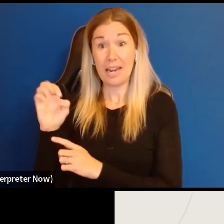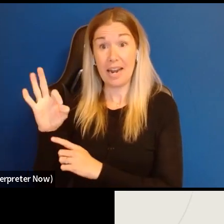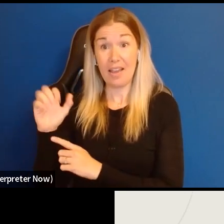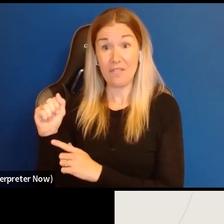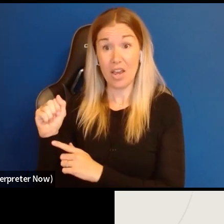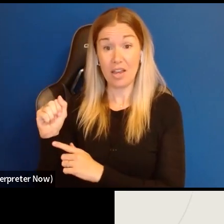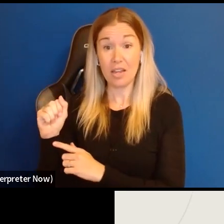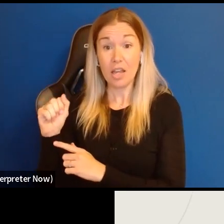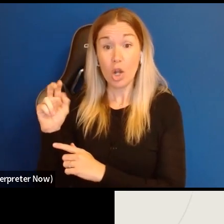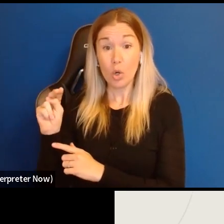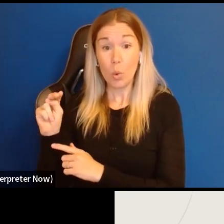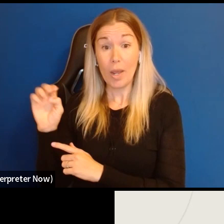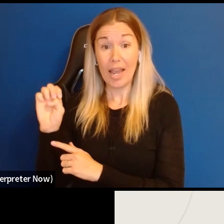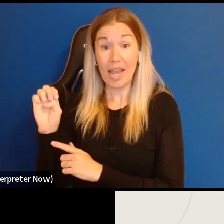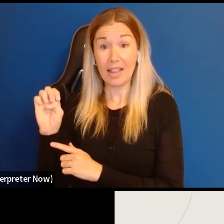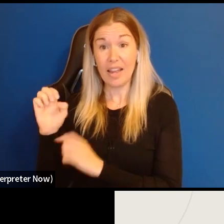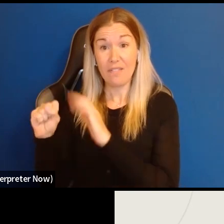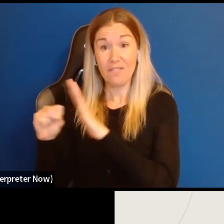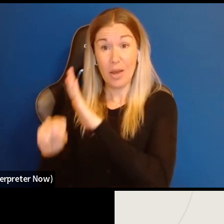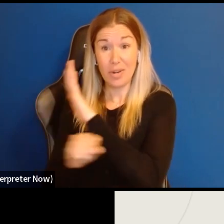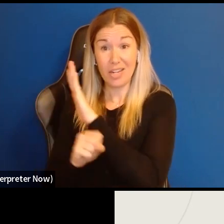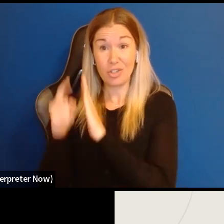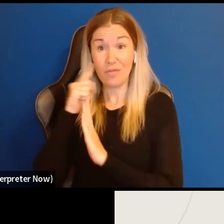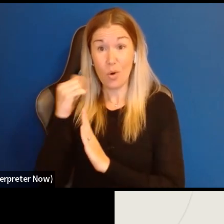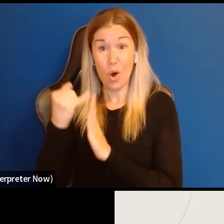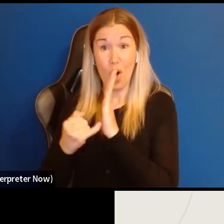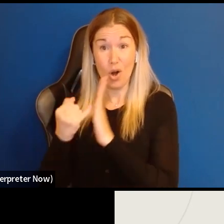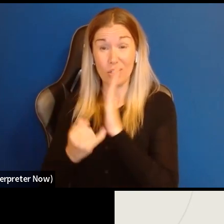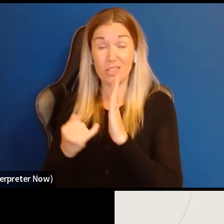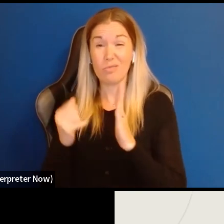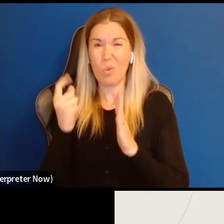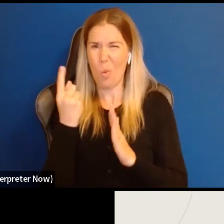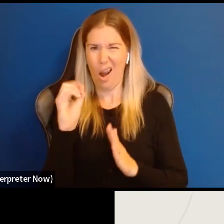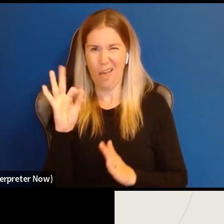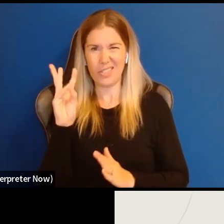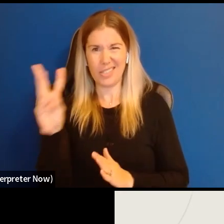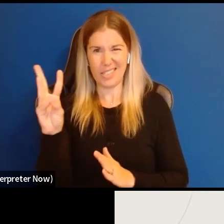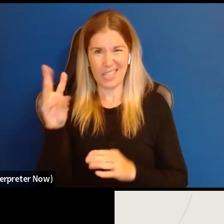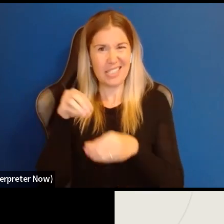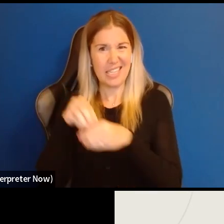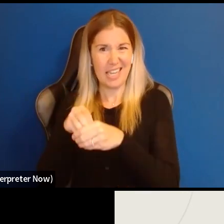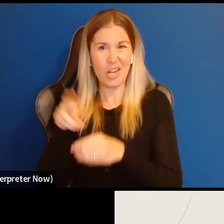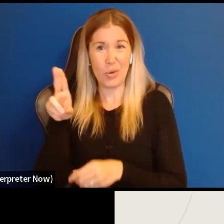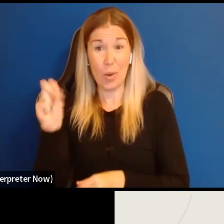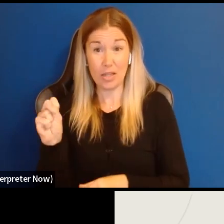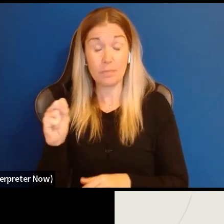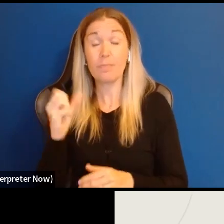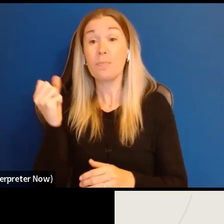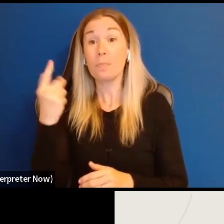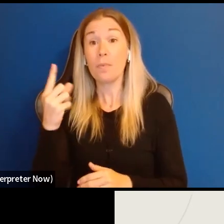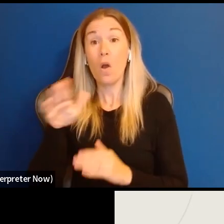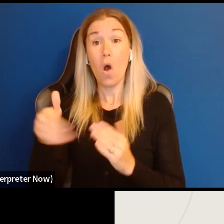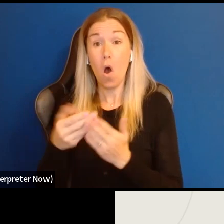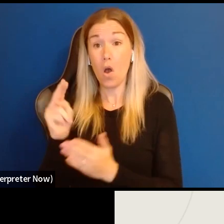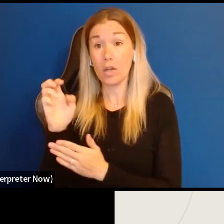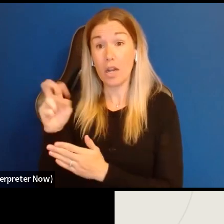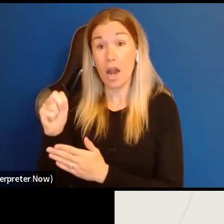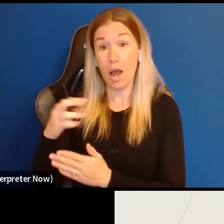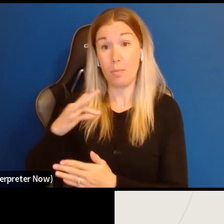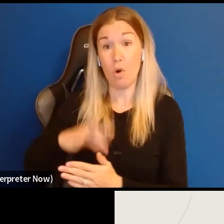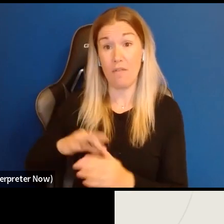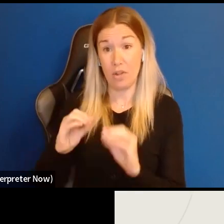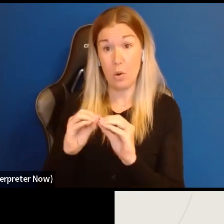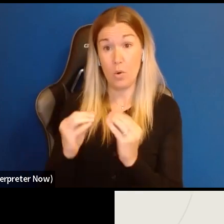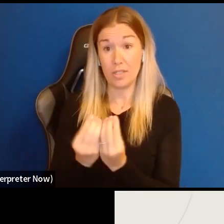for the Arts, is one of six regional arts organizations in the U.S. We are all nonprofit organizations, but we